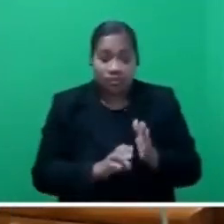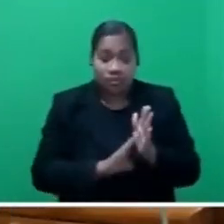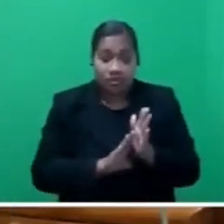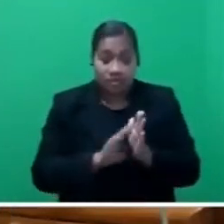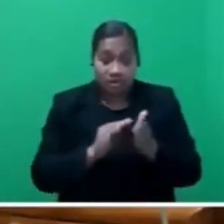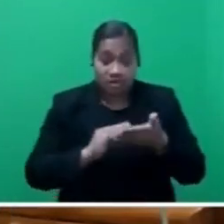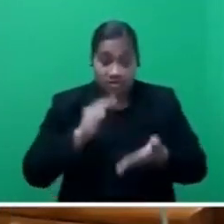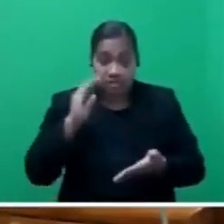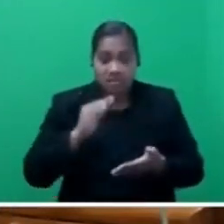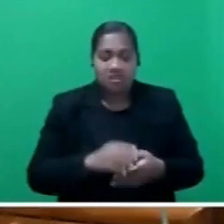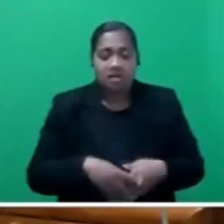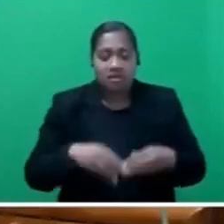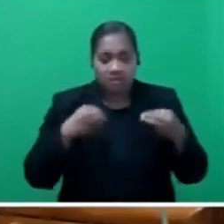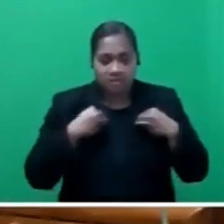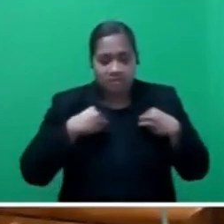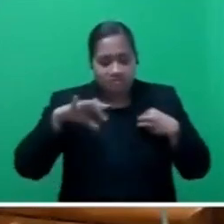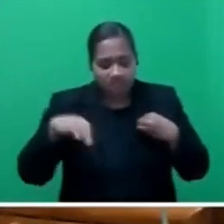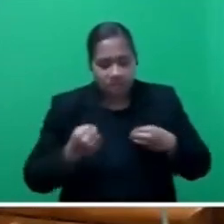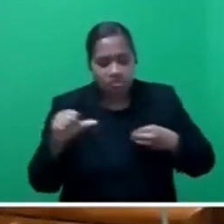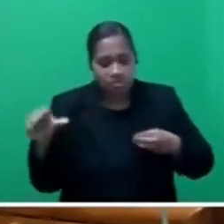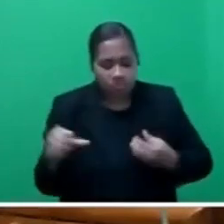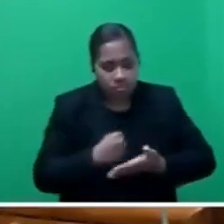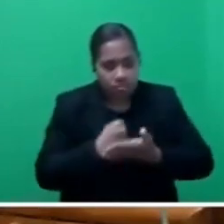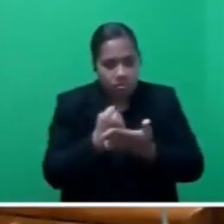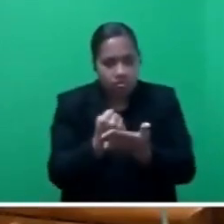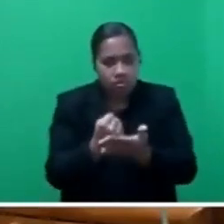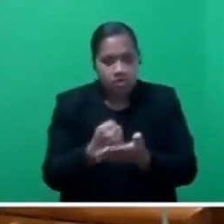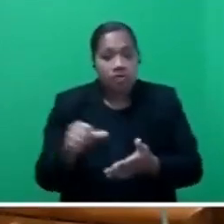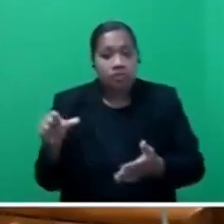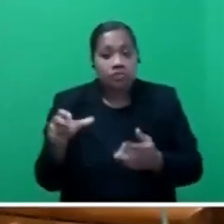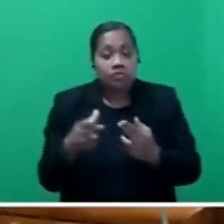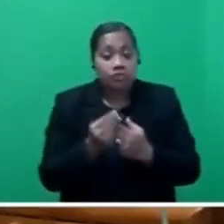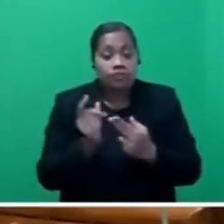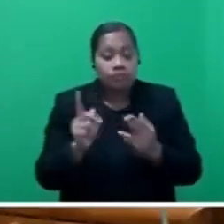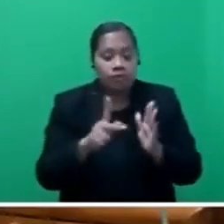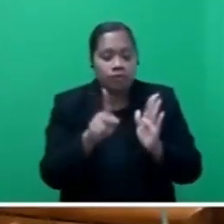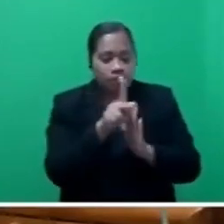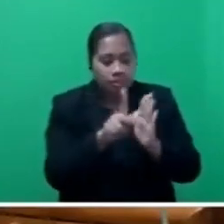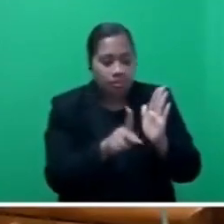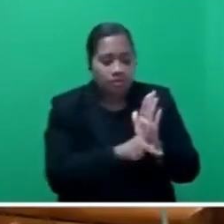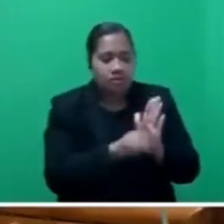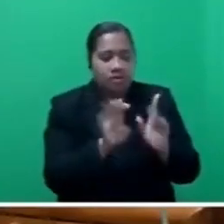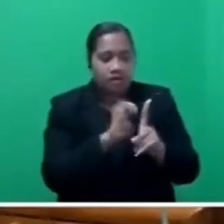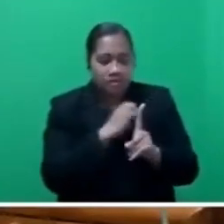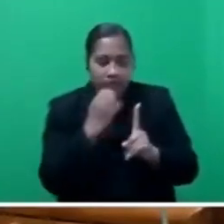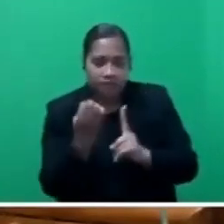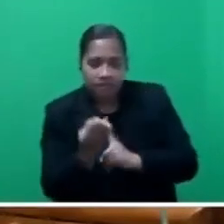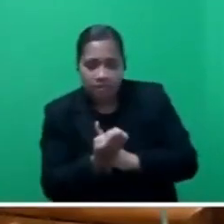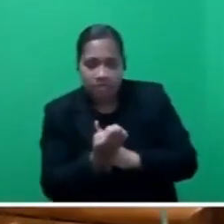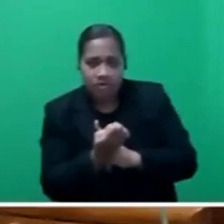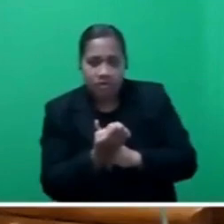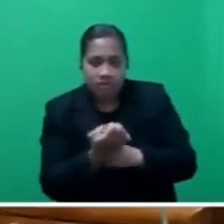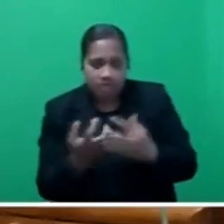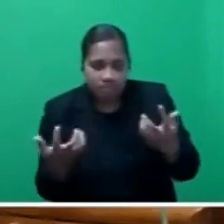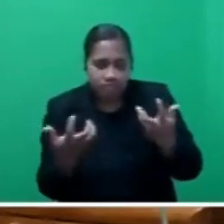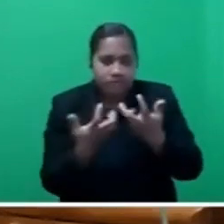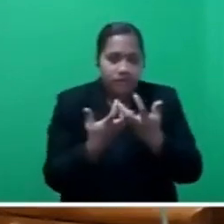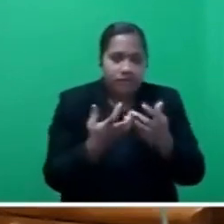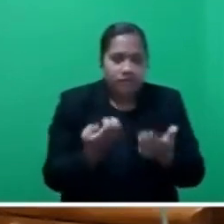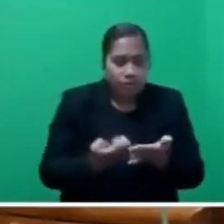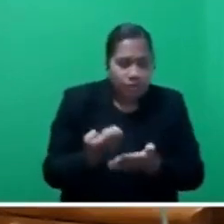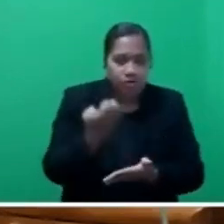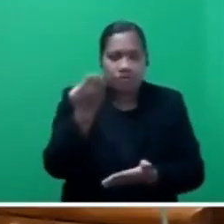with the necessary policies and environment conducive for economic and employment generation